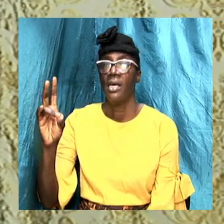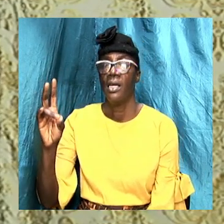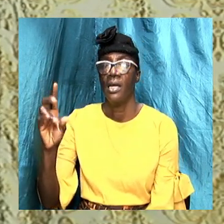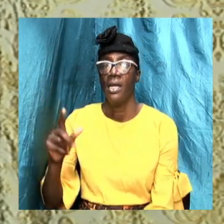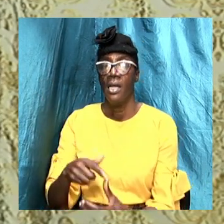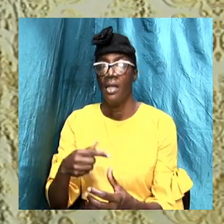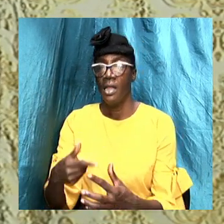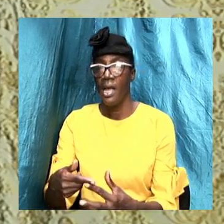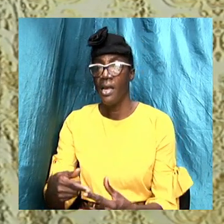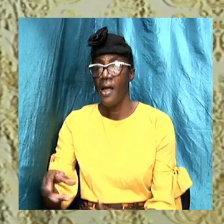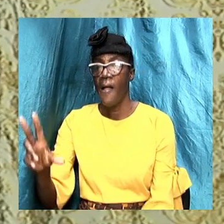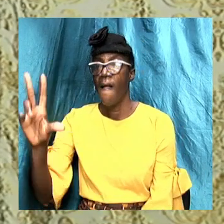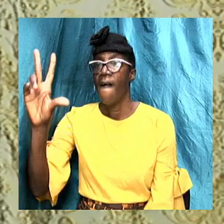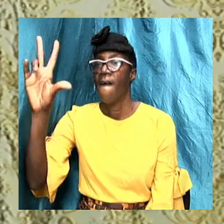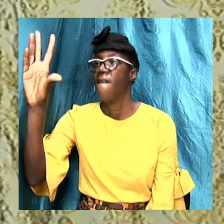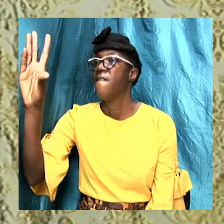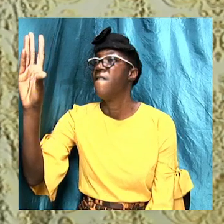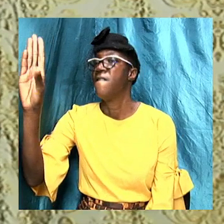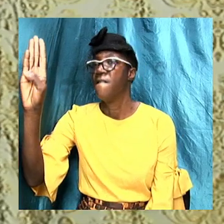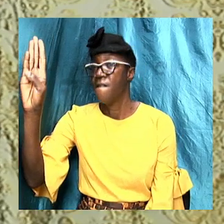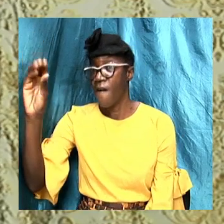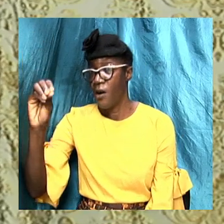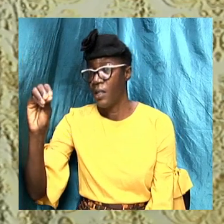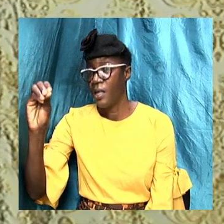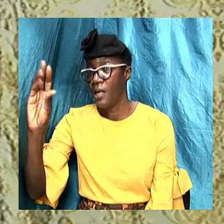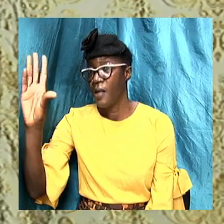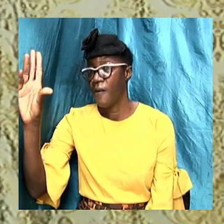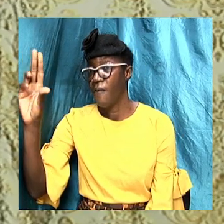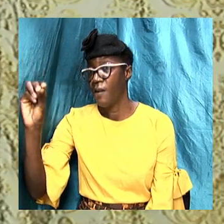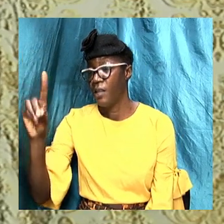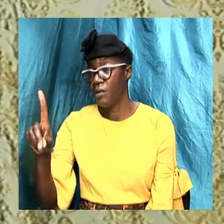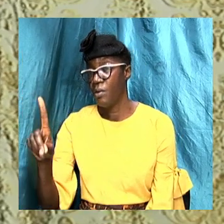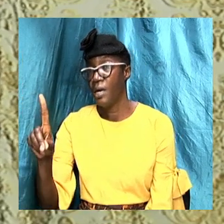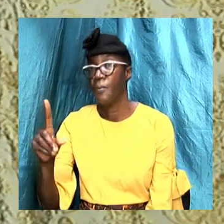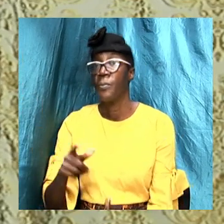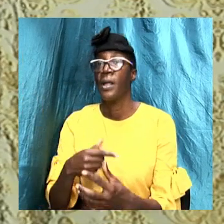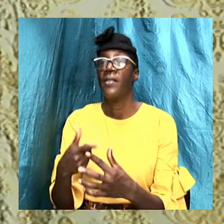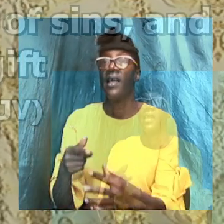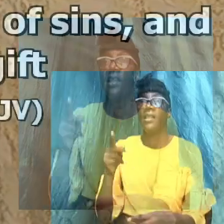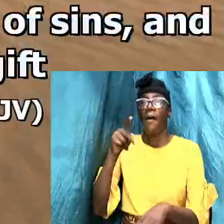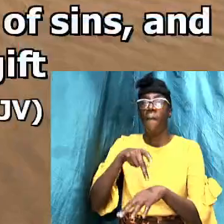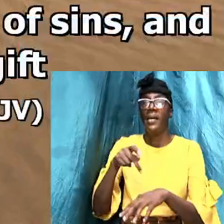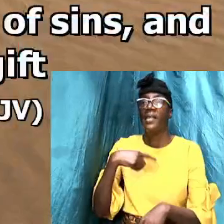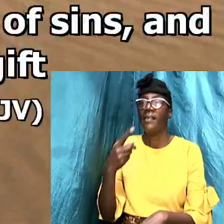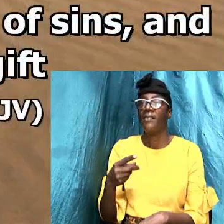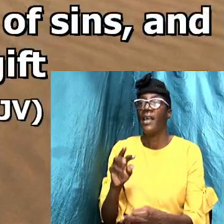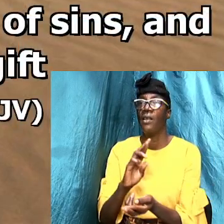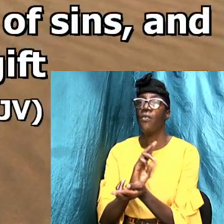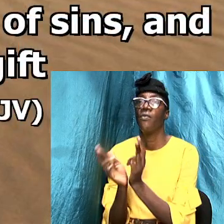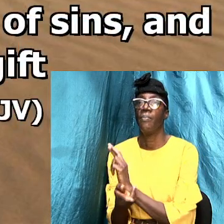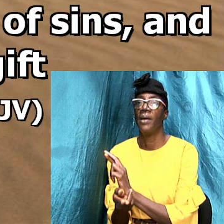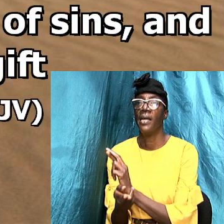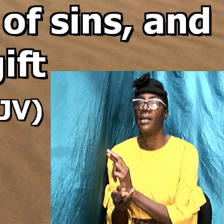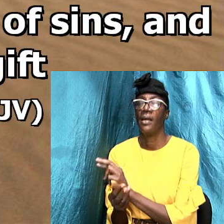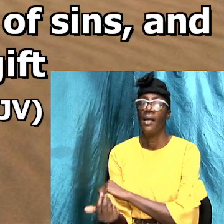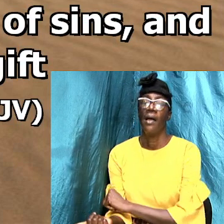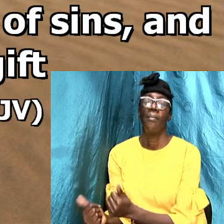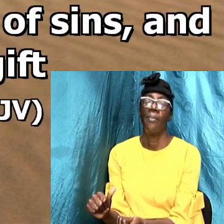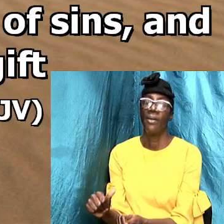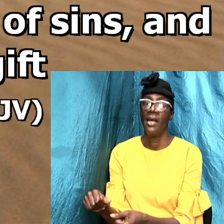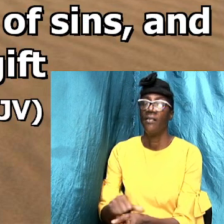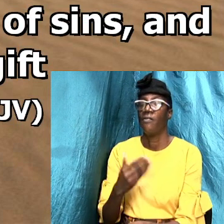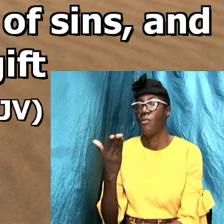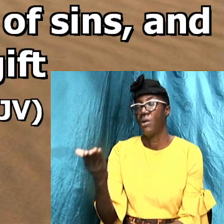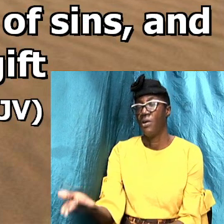and 41 so Acts 2 verse 38 then Peter said unto them repent and be baptized